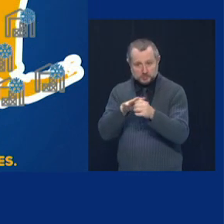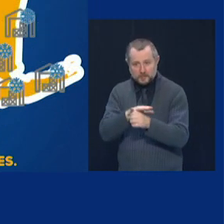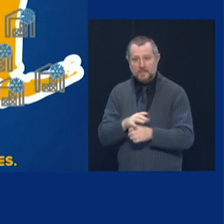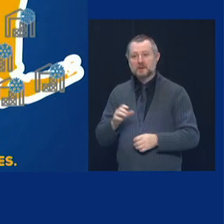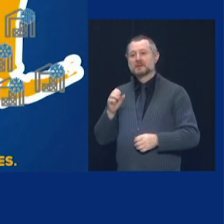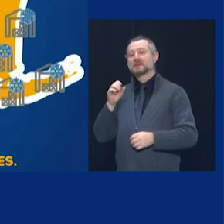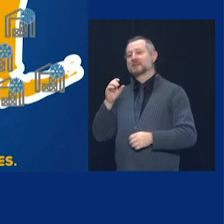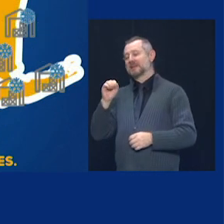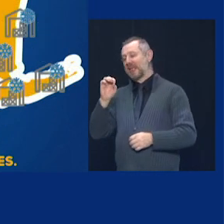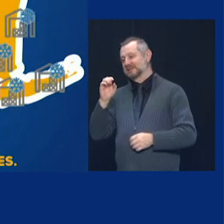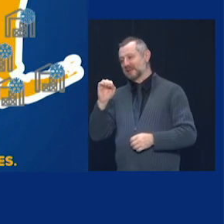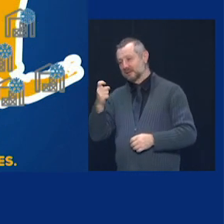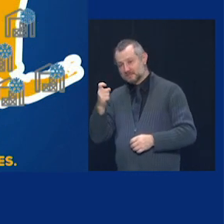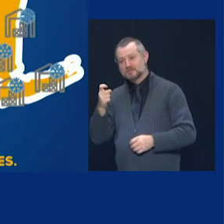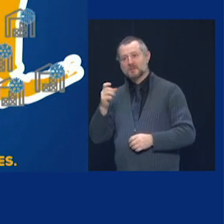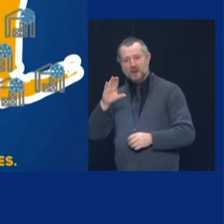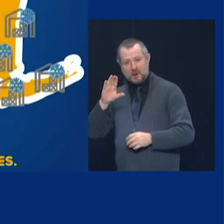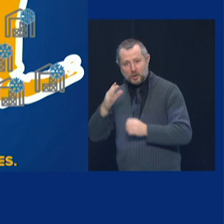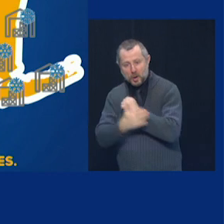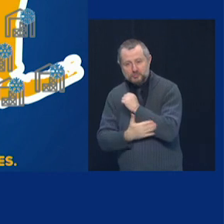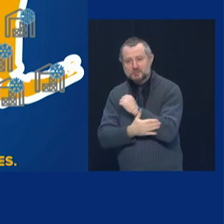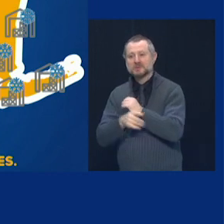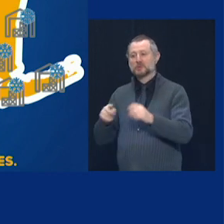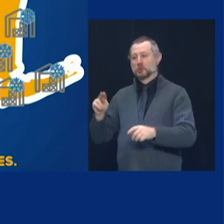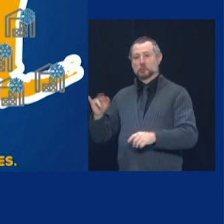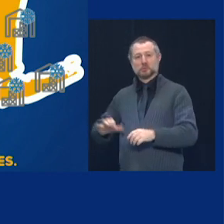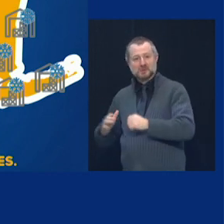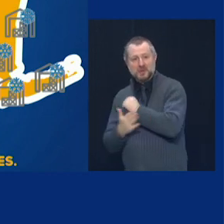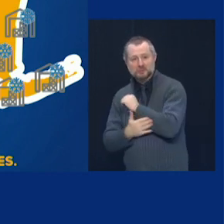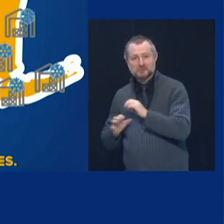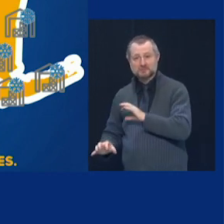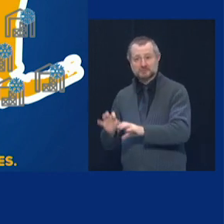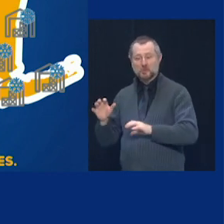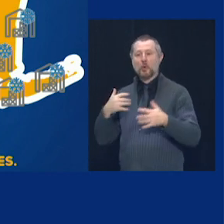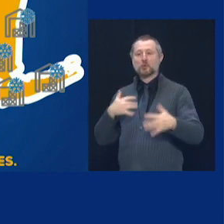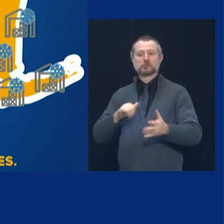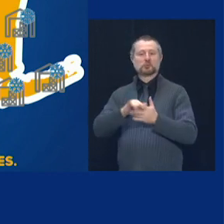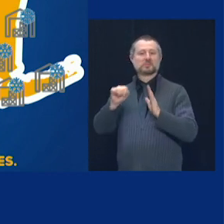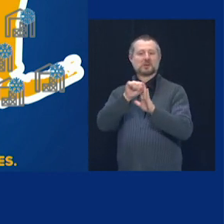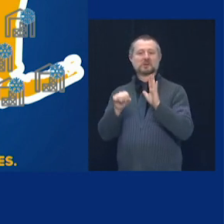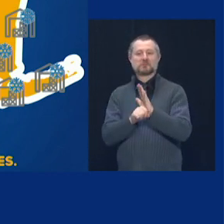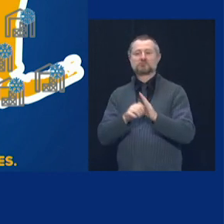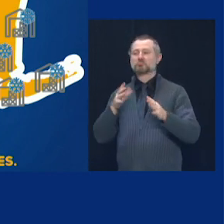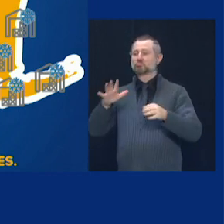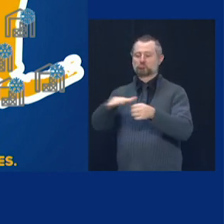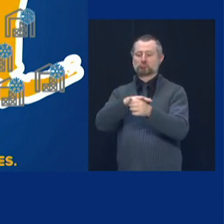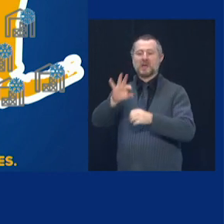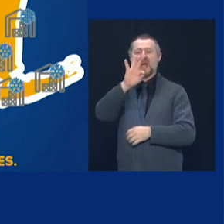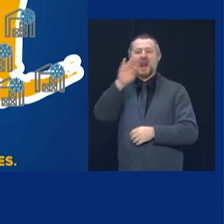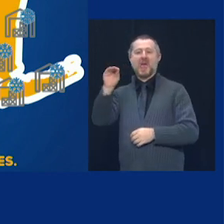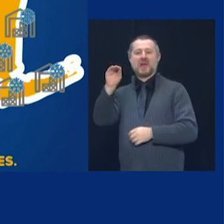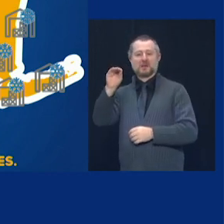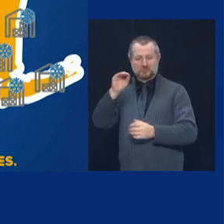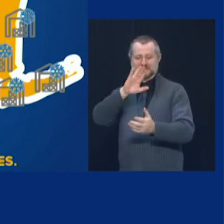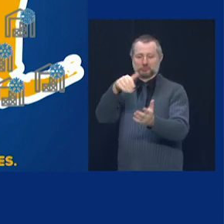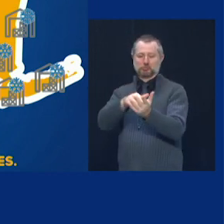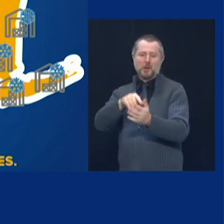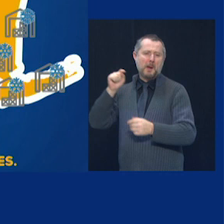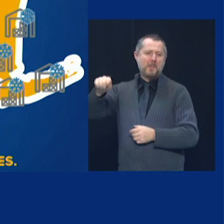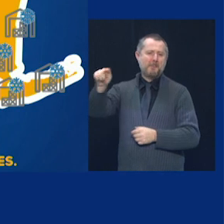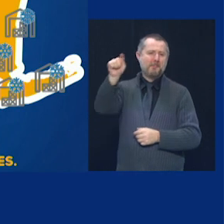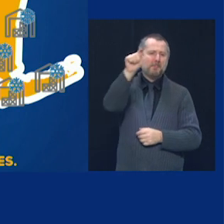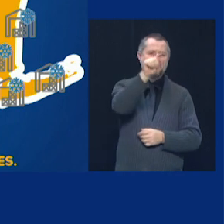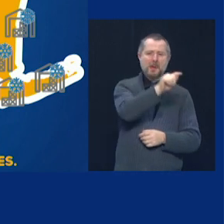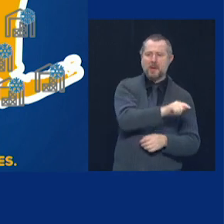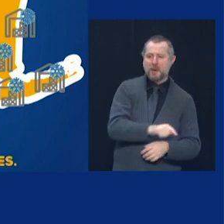The state has set up 90 regional distribution centers that are capable of cold storage.